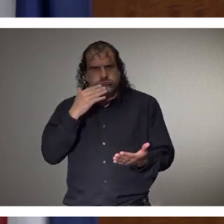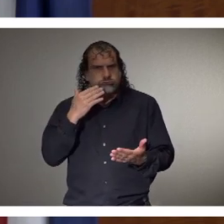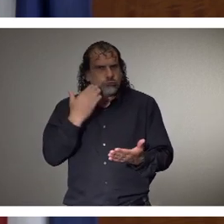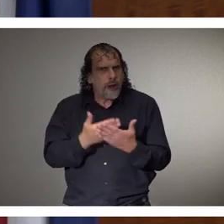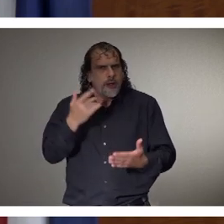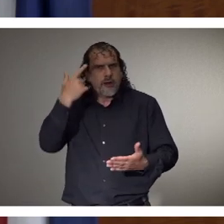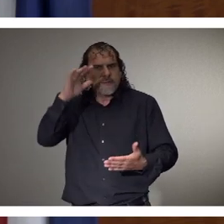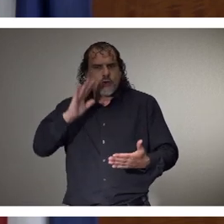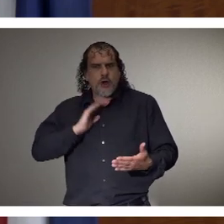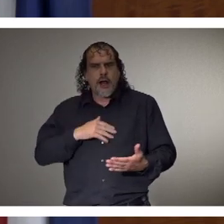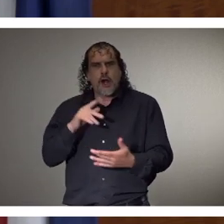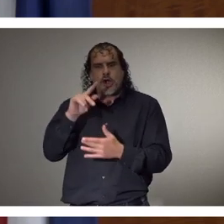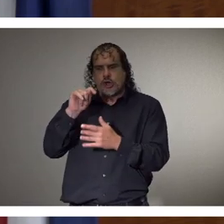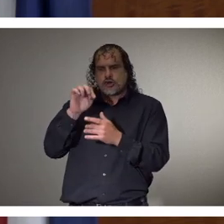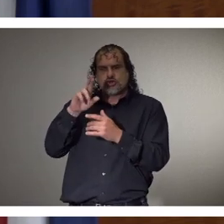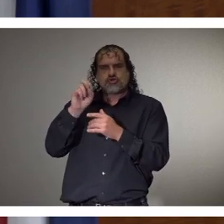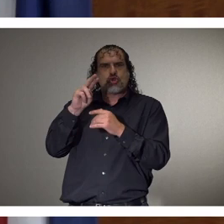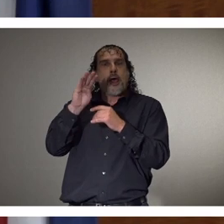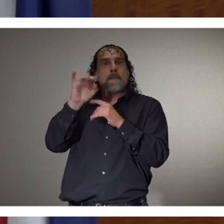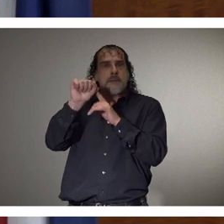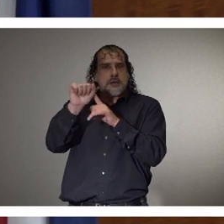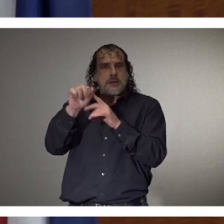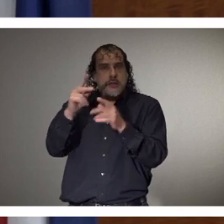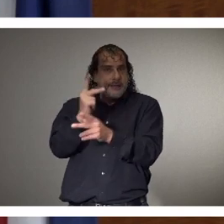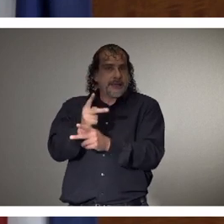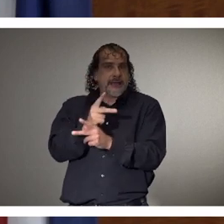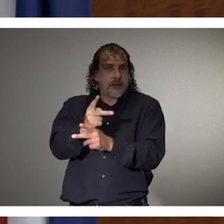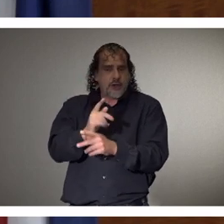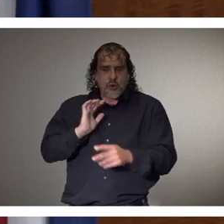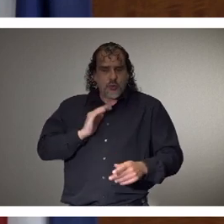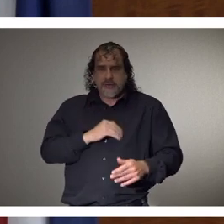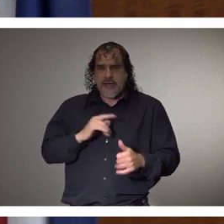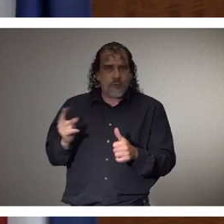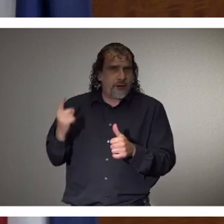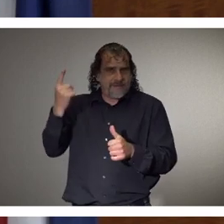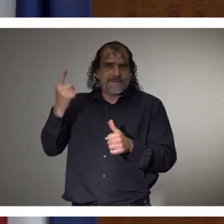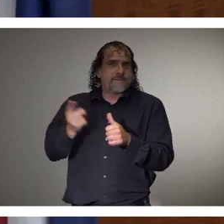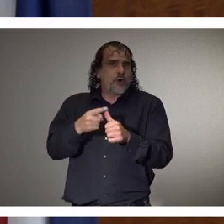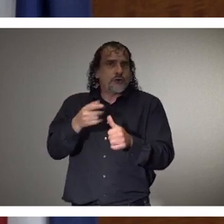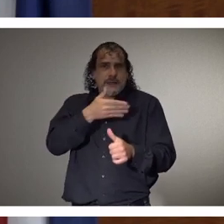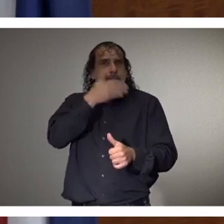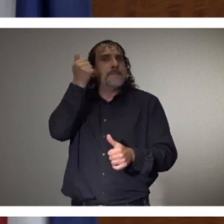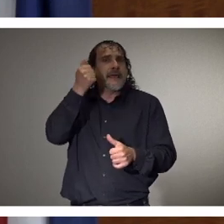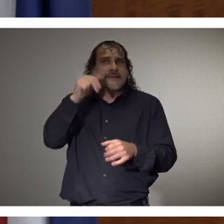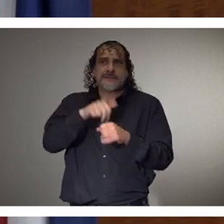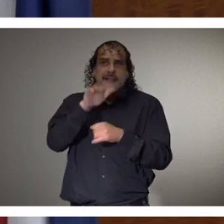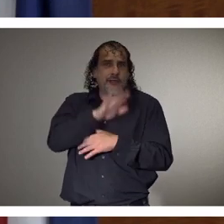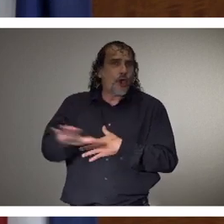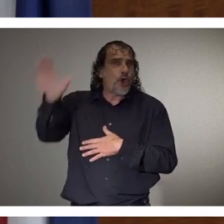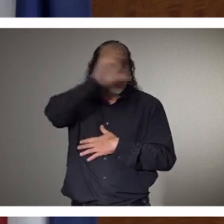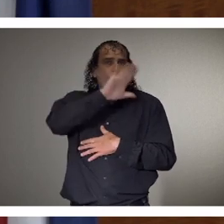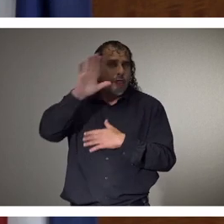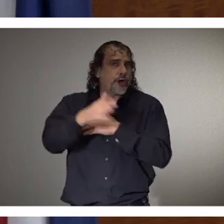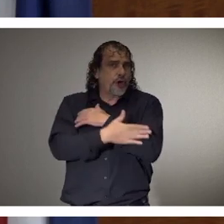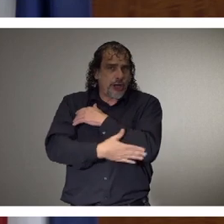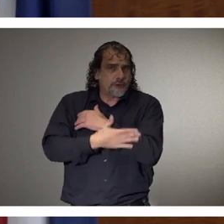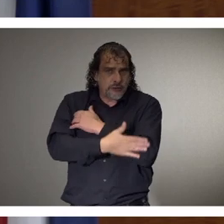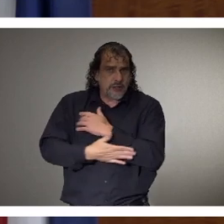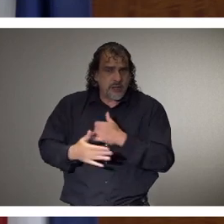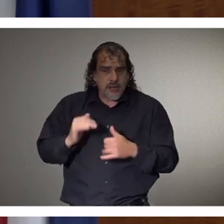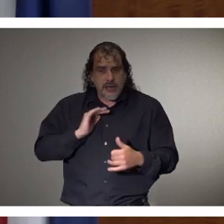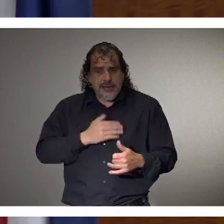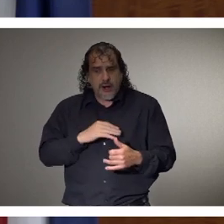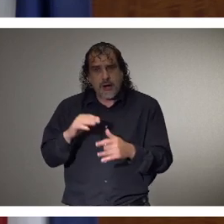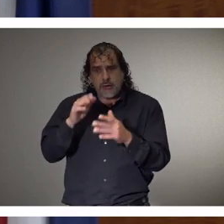care system. Mississippi had one of the first and one of the best trauma care units in all of the country. And the model that we're